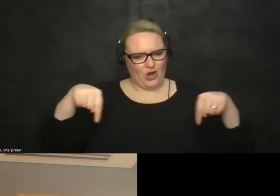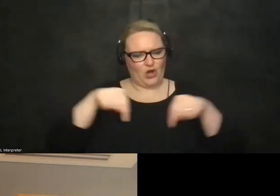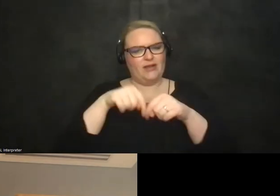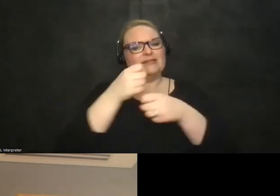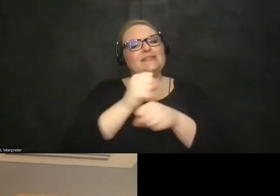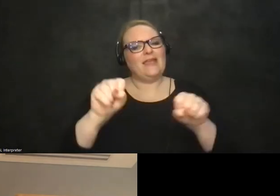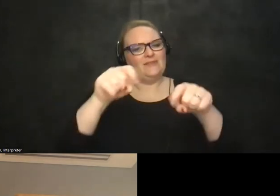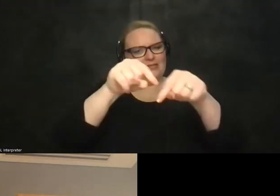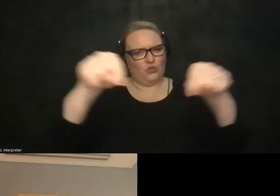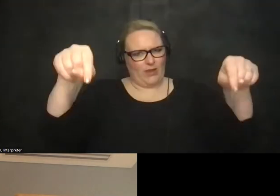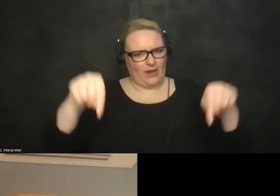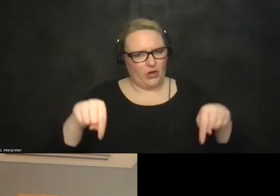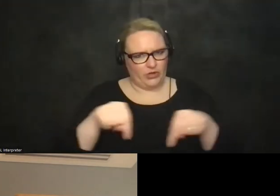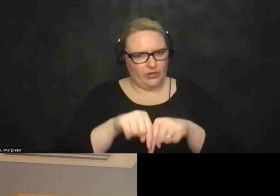square